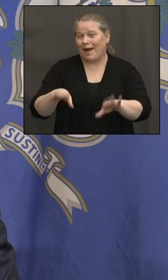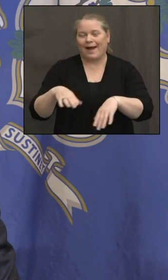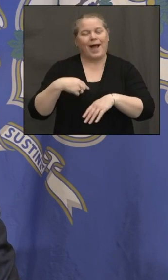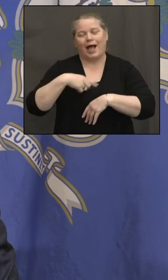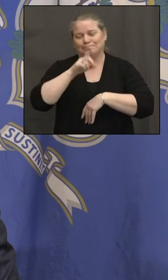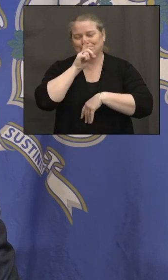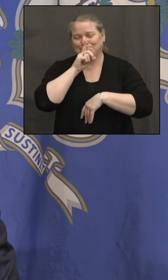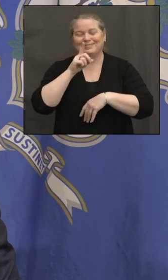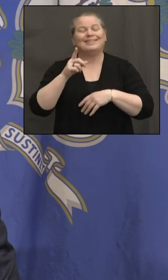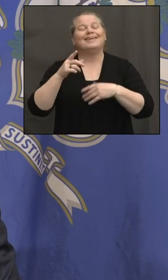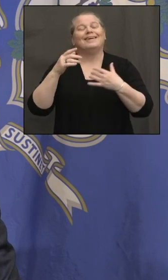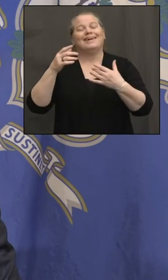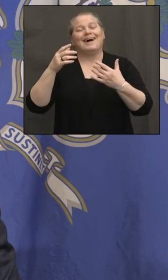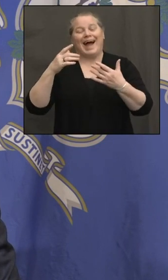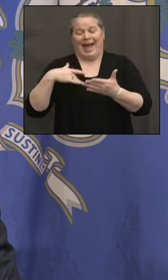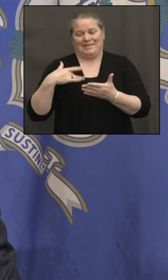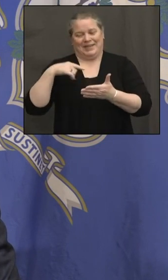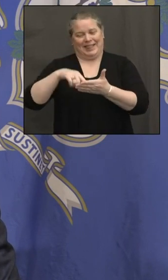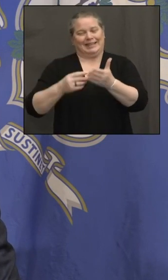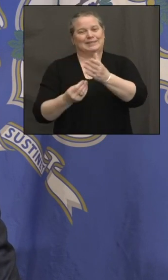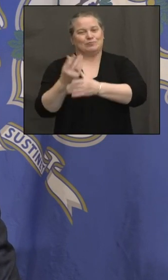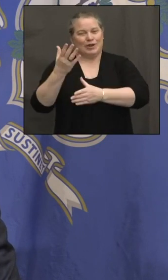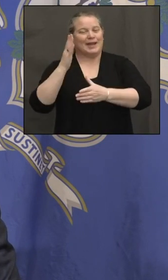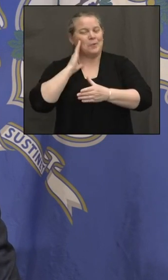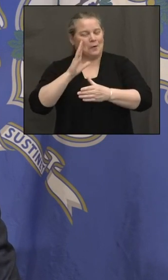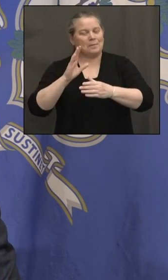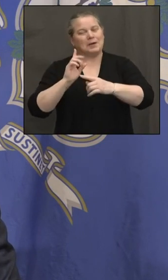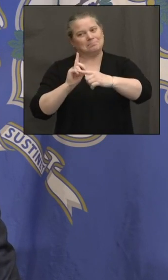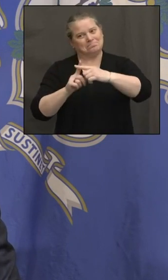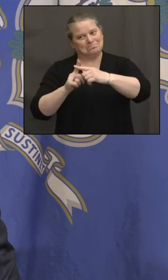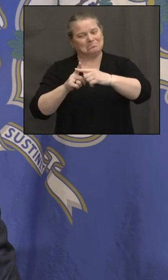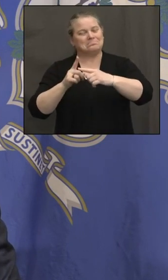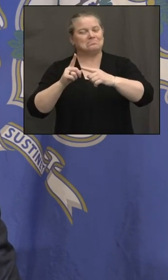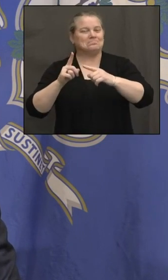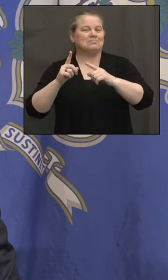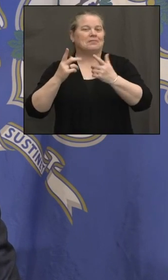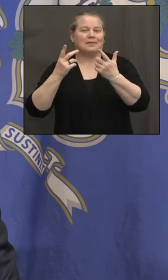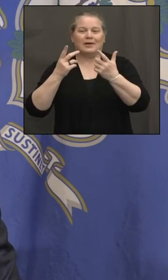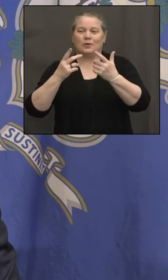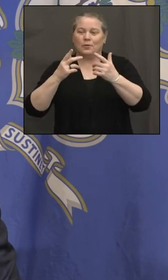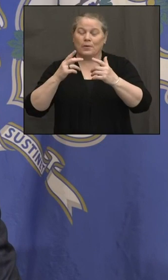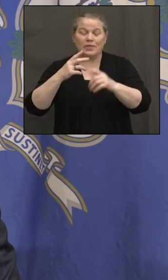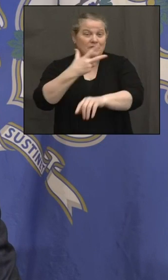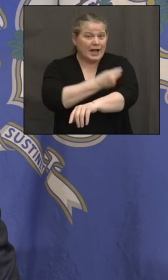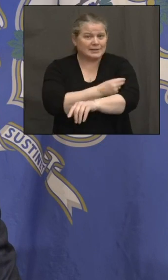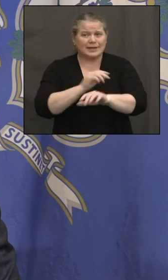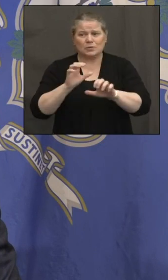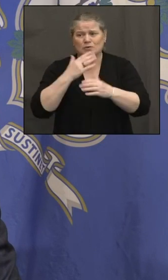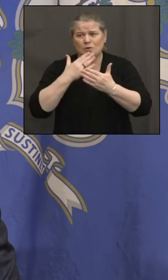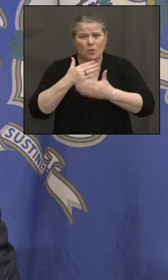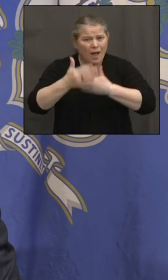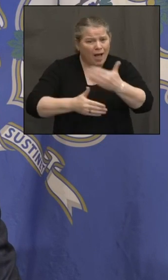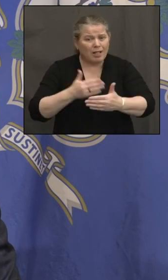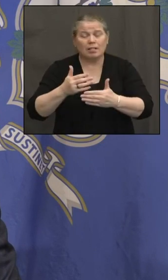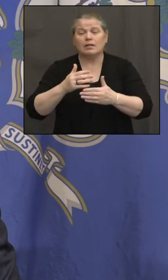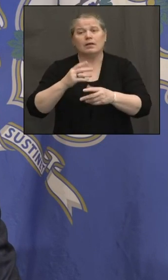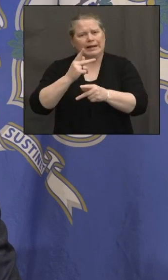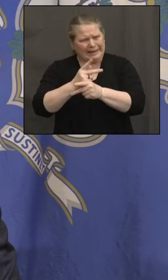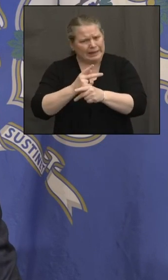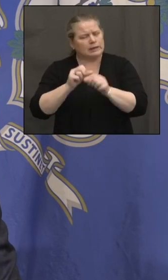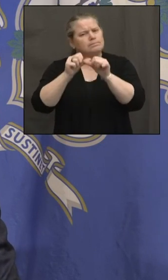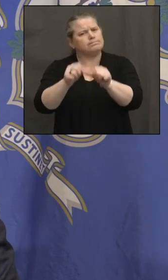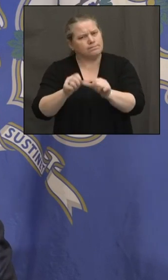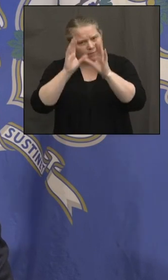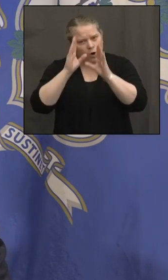going to be a good spring. We're making really great progress, uh, on the vaccine, maintain your diligence, uh, skip Miami beach. Look forward to